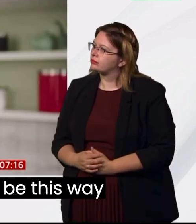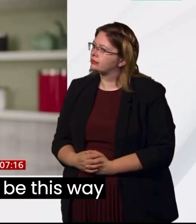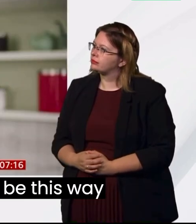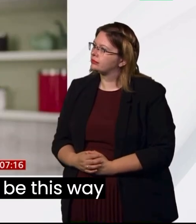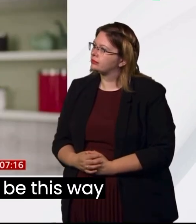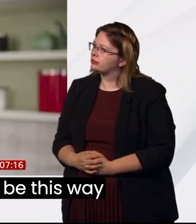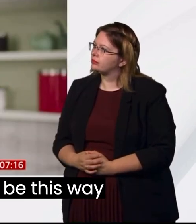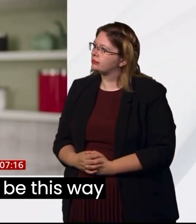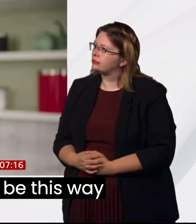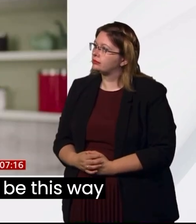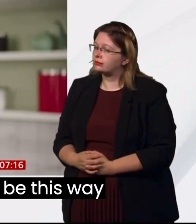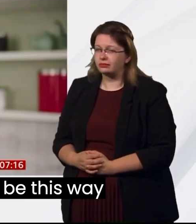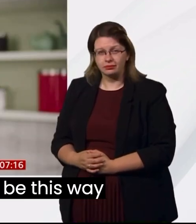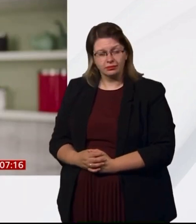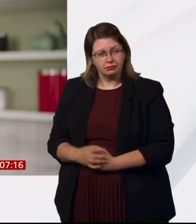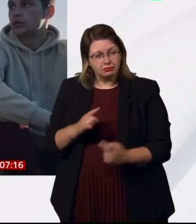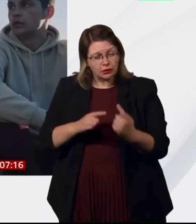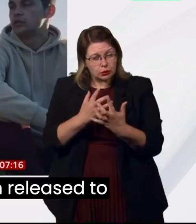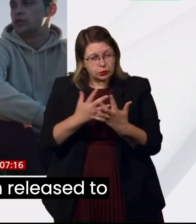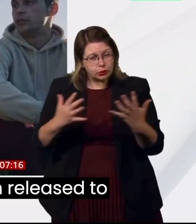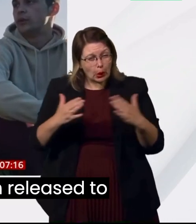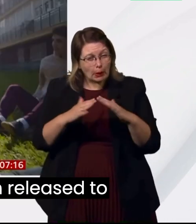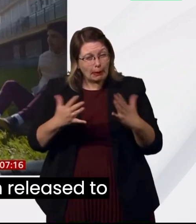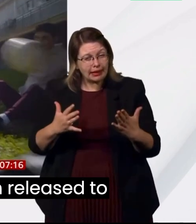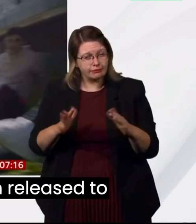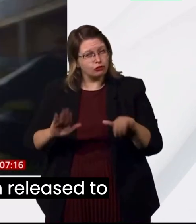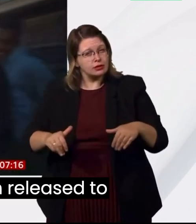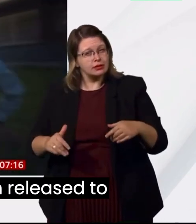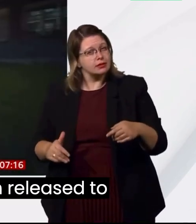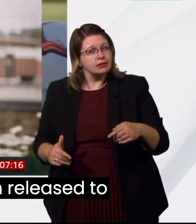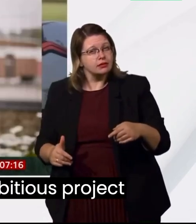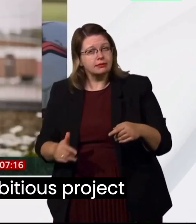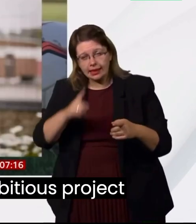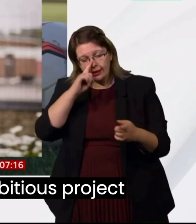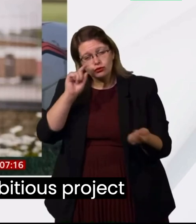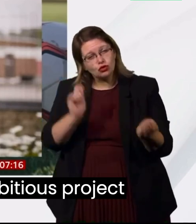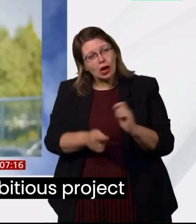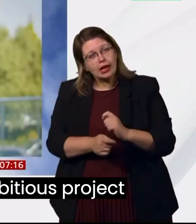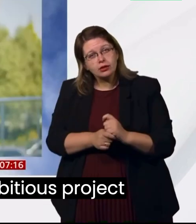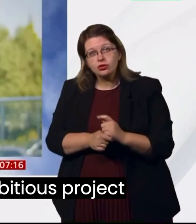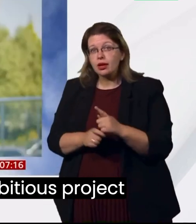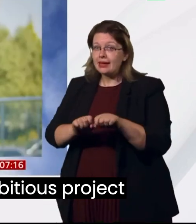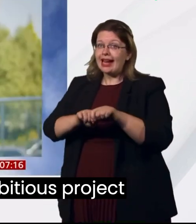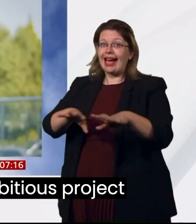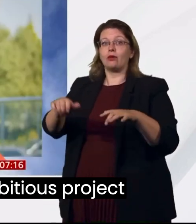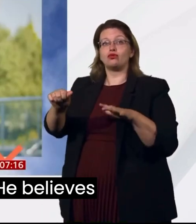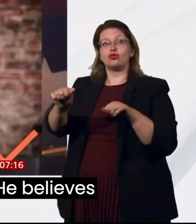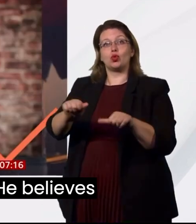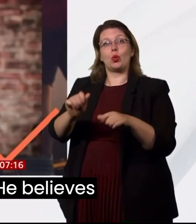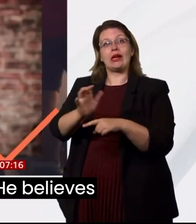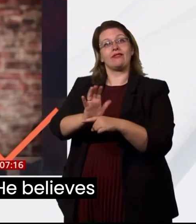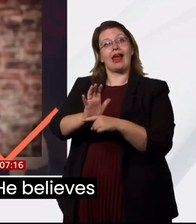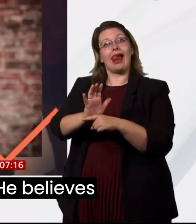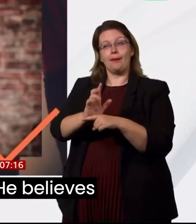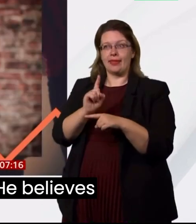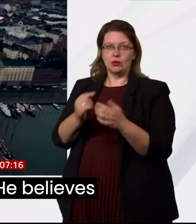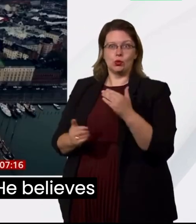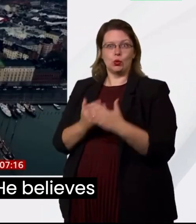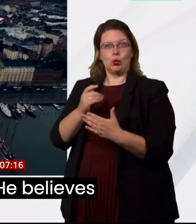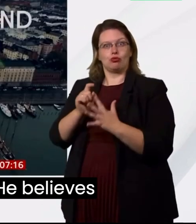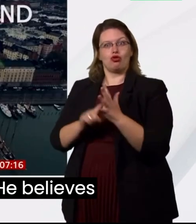I don't believe it needs to be this way. And a short film has been released to mark the launch of this ambitious project for the Prince of Wales.